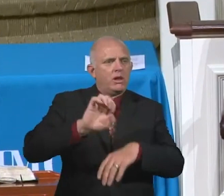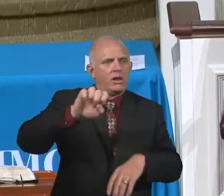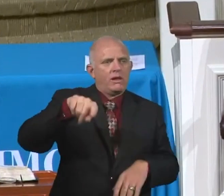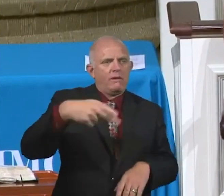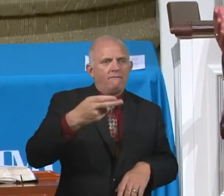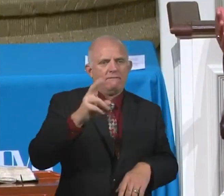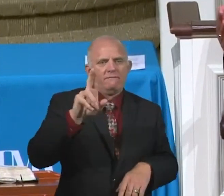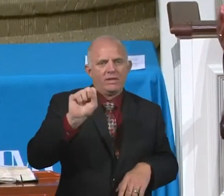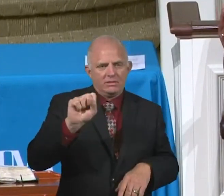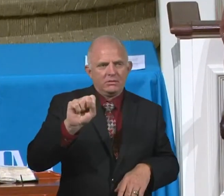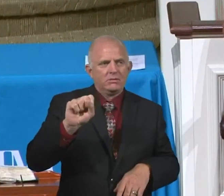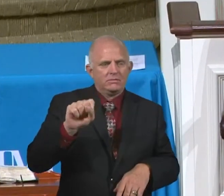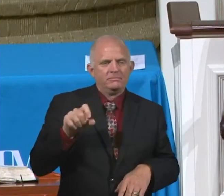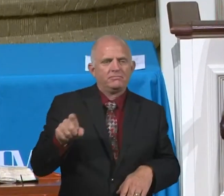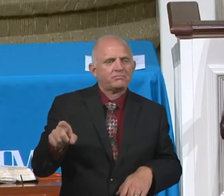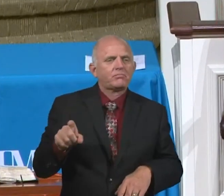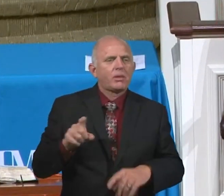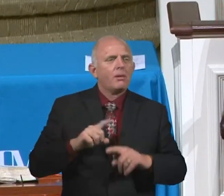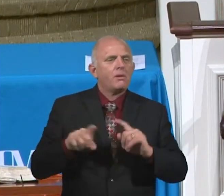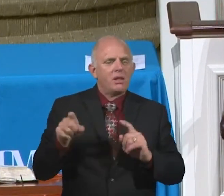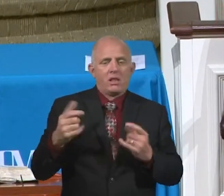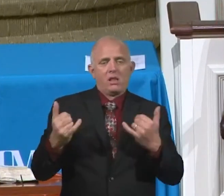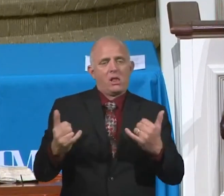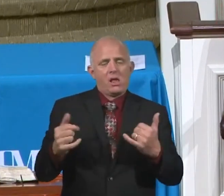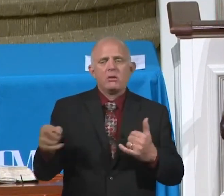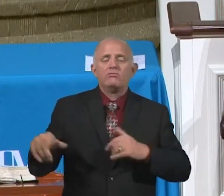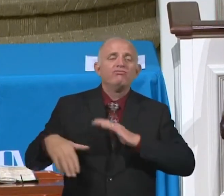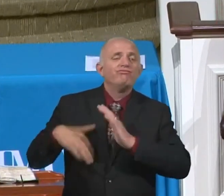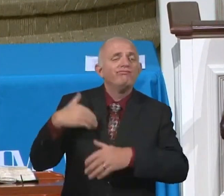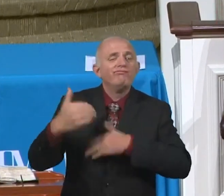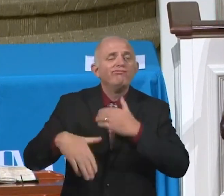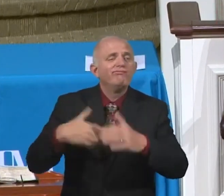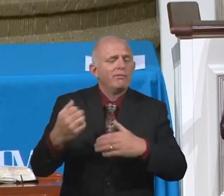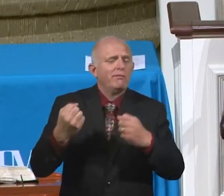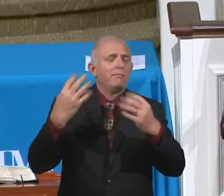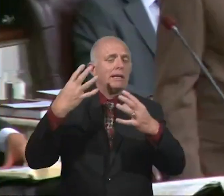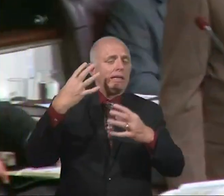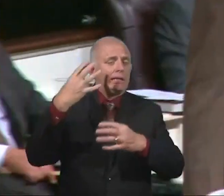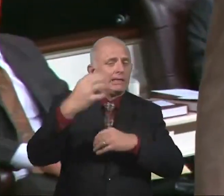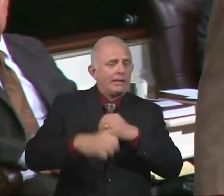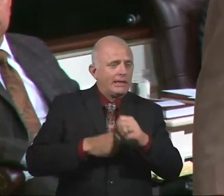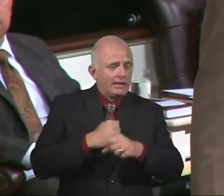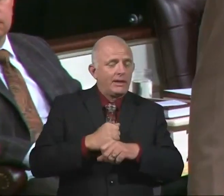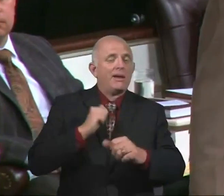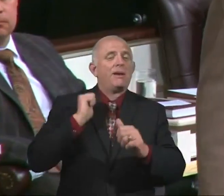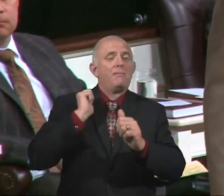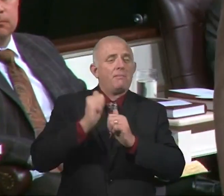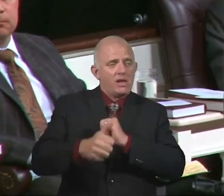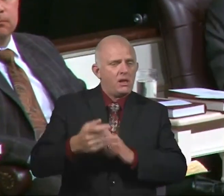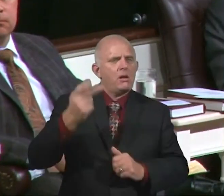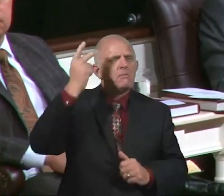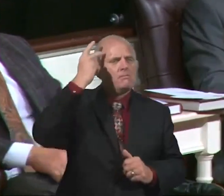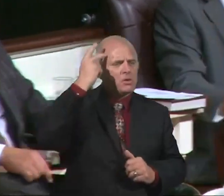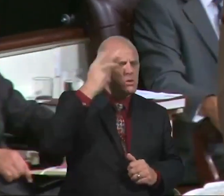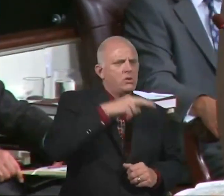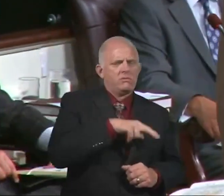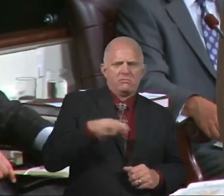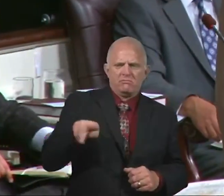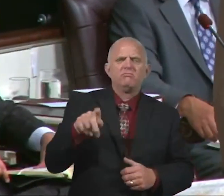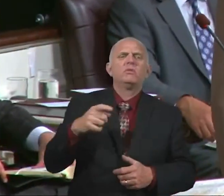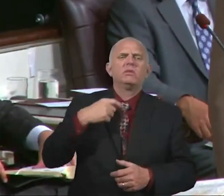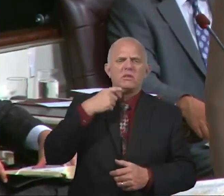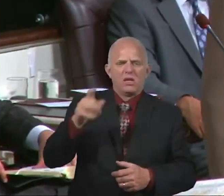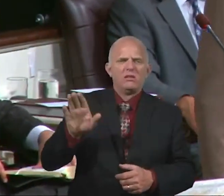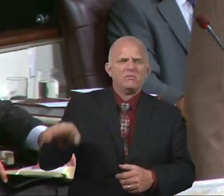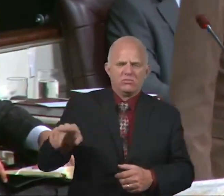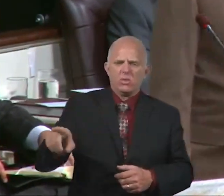But many years have gone by now. And he has been at the direction of Paul. Paul tells him, go here. He went there. Told him to stay there.